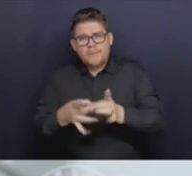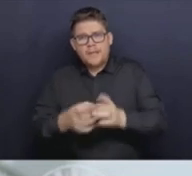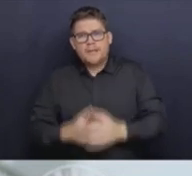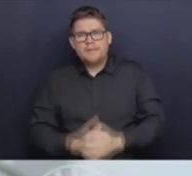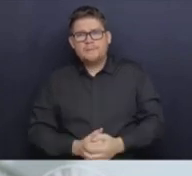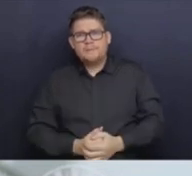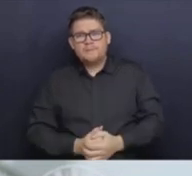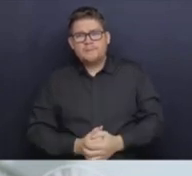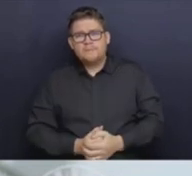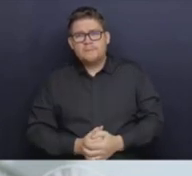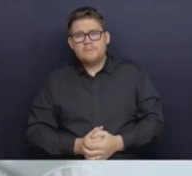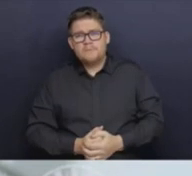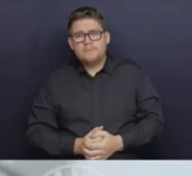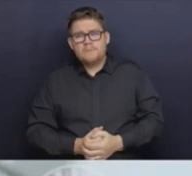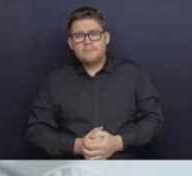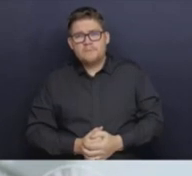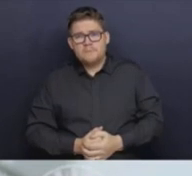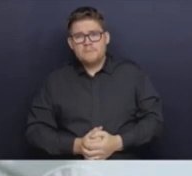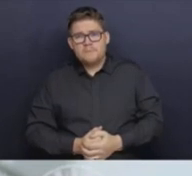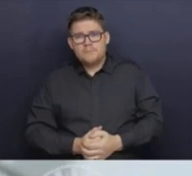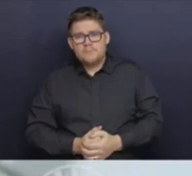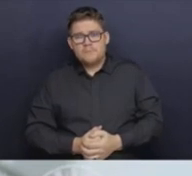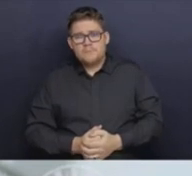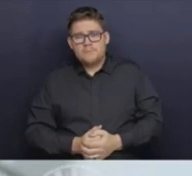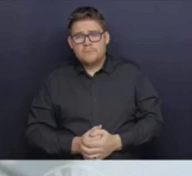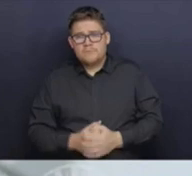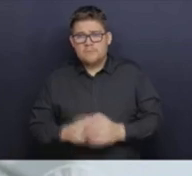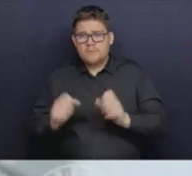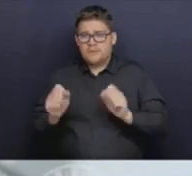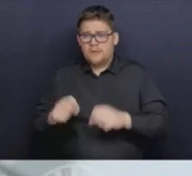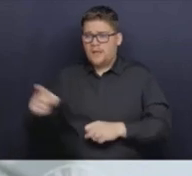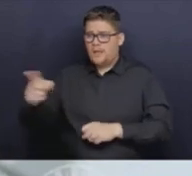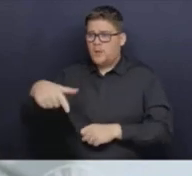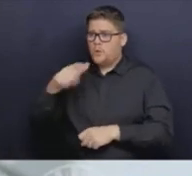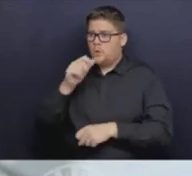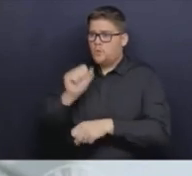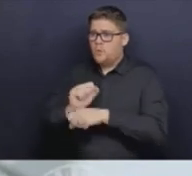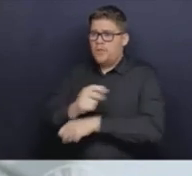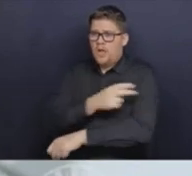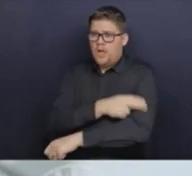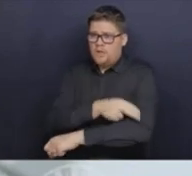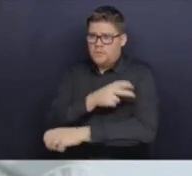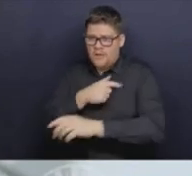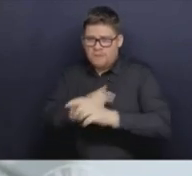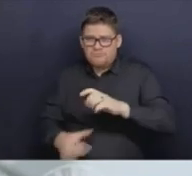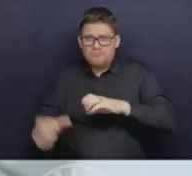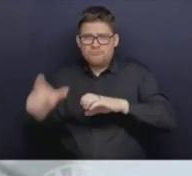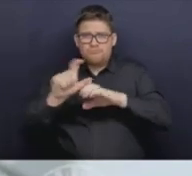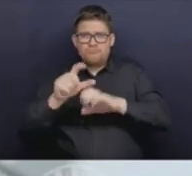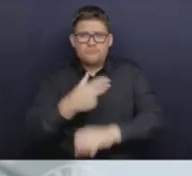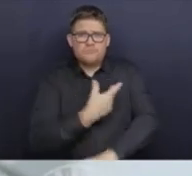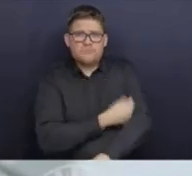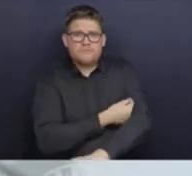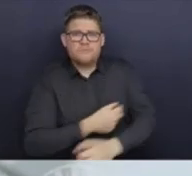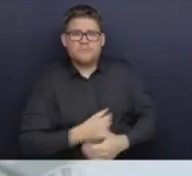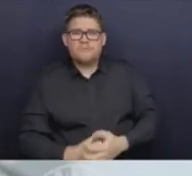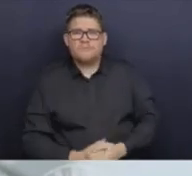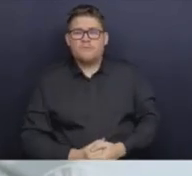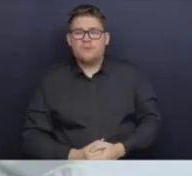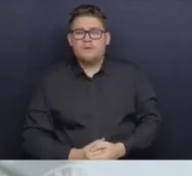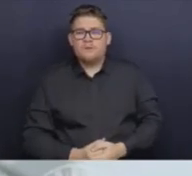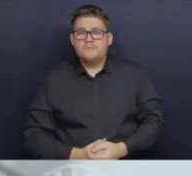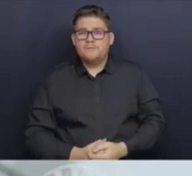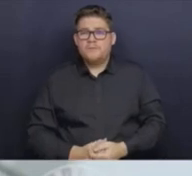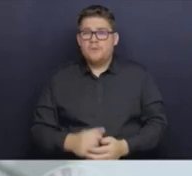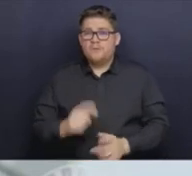as well? So the short answer is no. We're not contemplating changes to the requirements